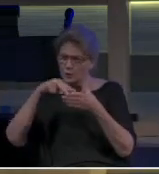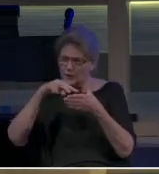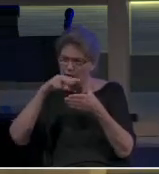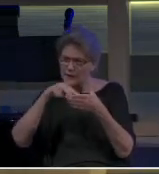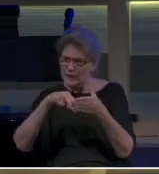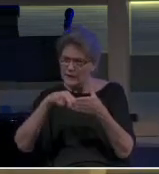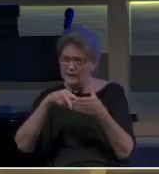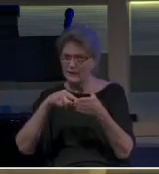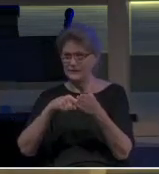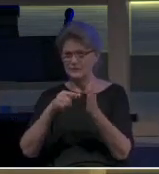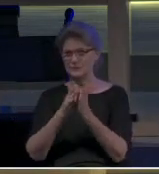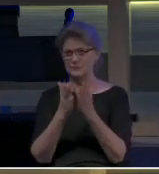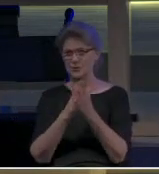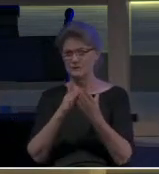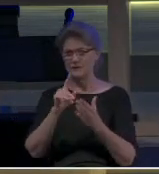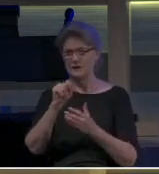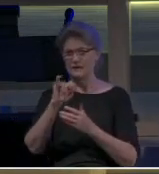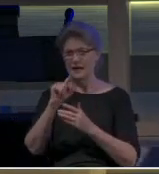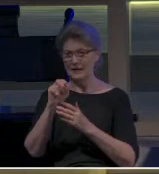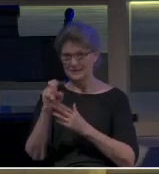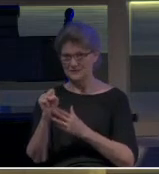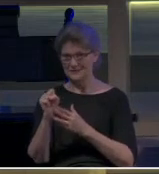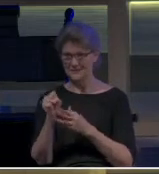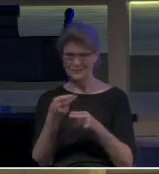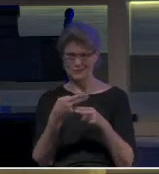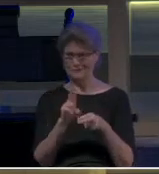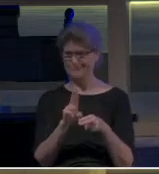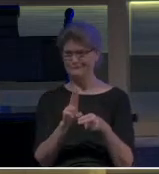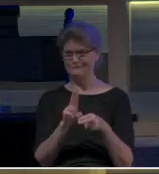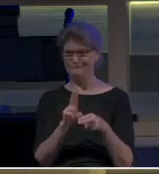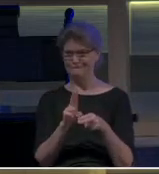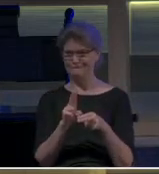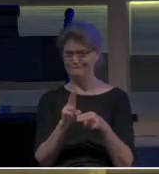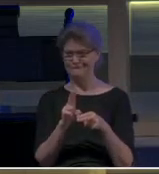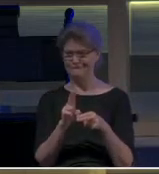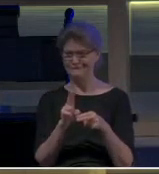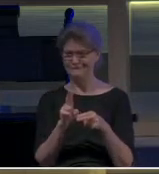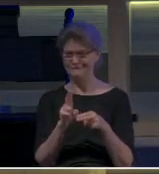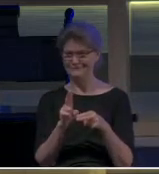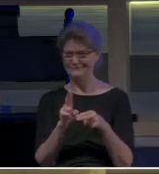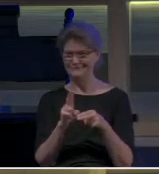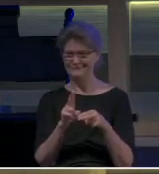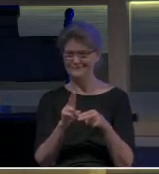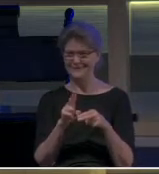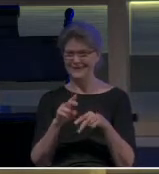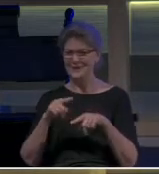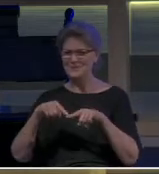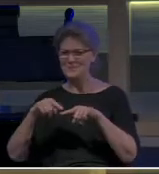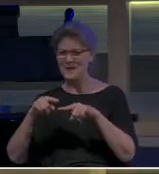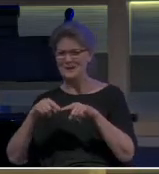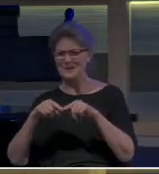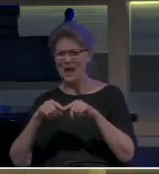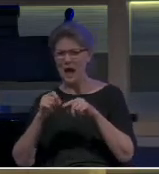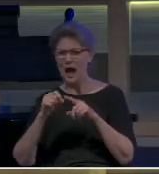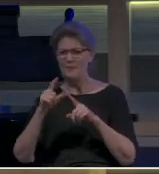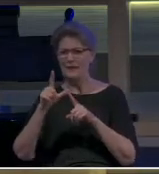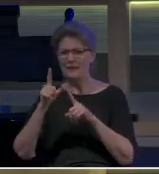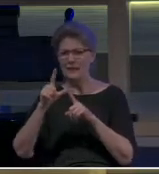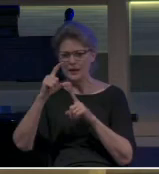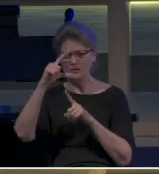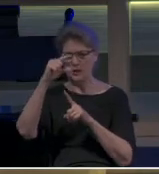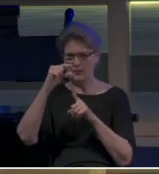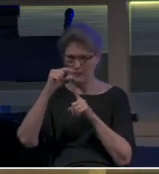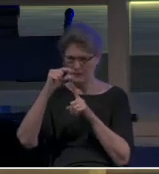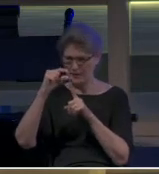book of Titus. It's really short. You know, it depends on the typeface in your Bible, but in my Bible it's